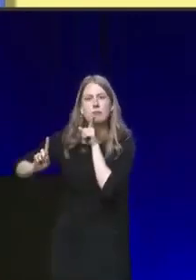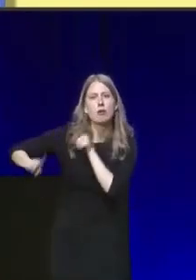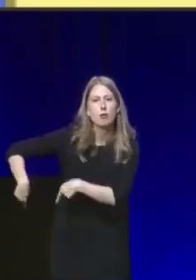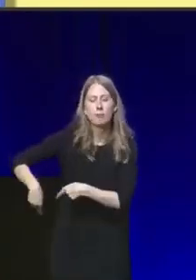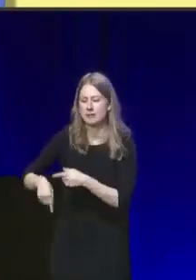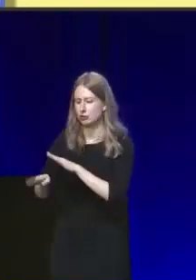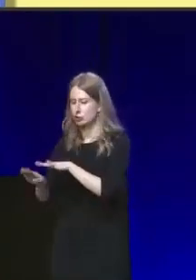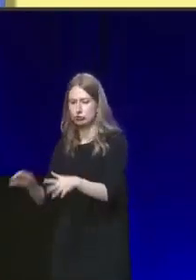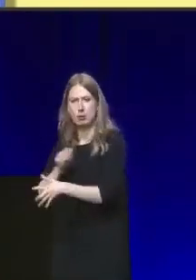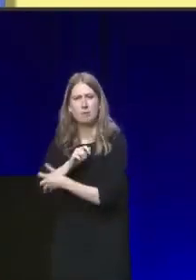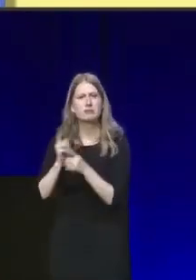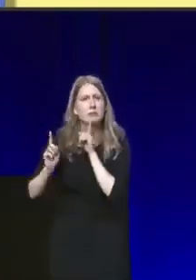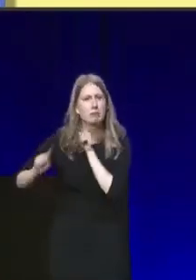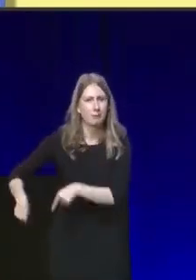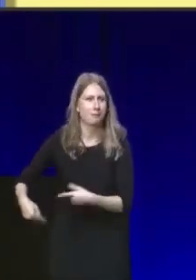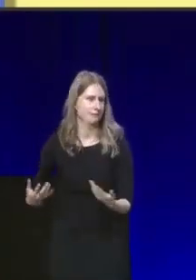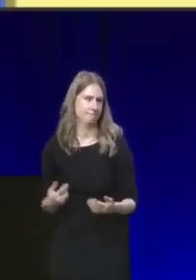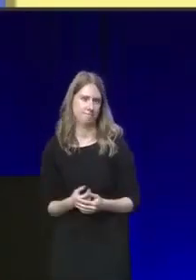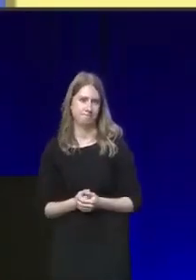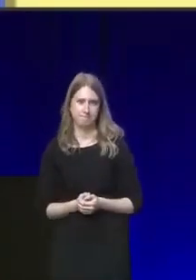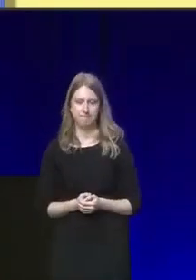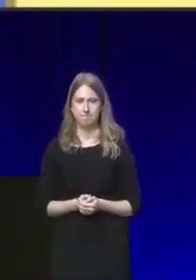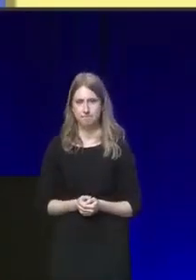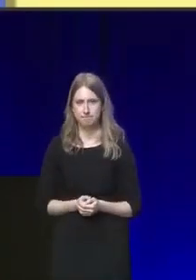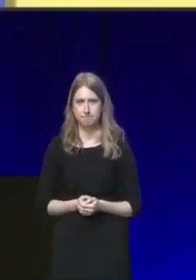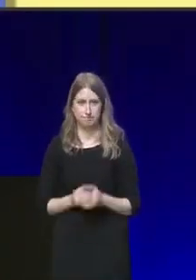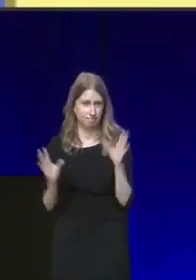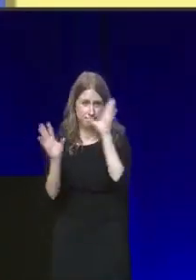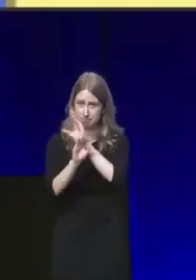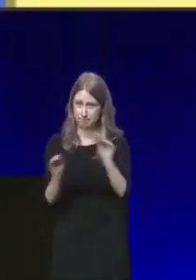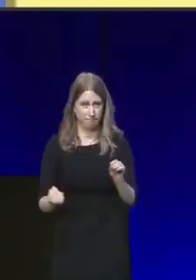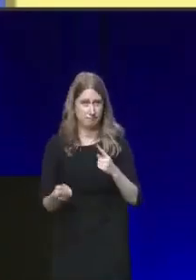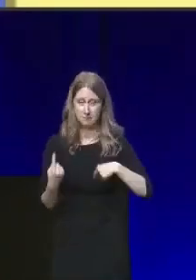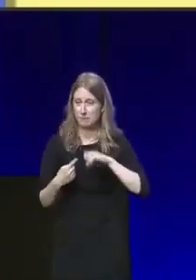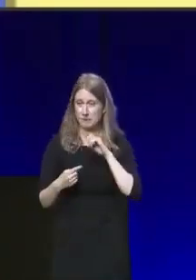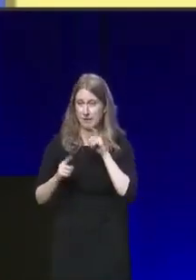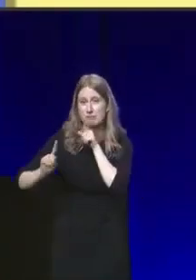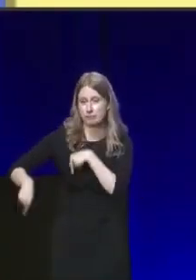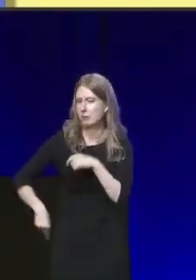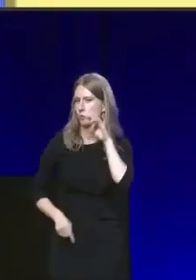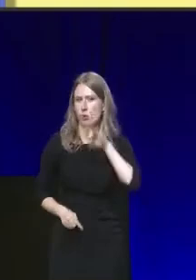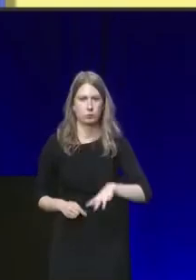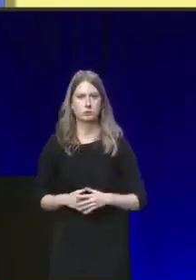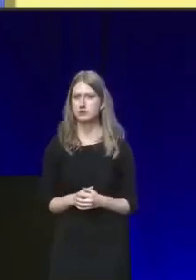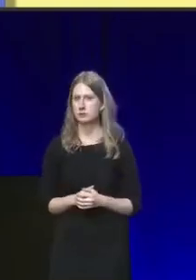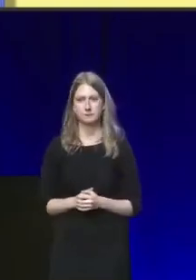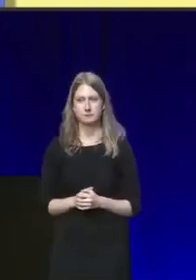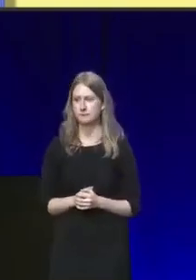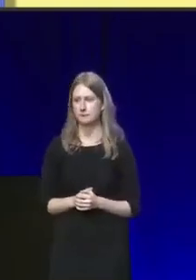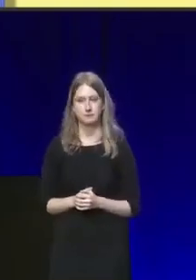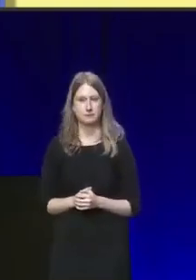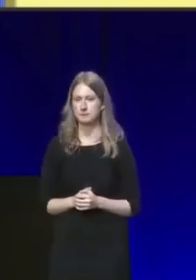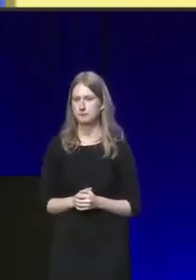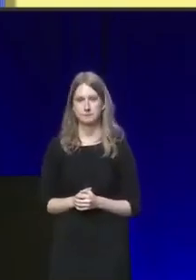children in poverty. Delegates, we are not going to do that. APPLAUSE